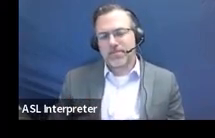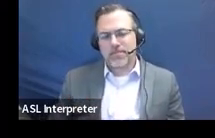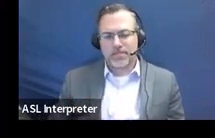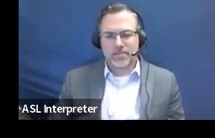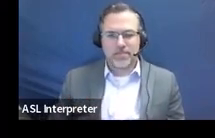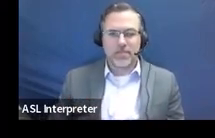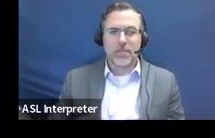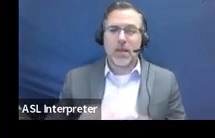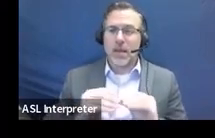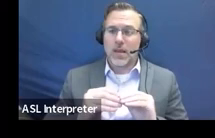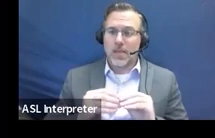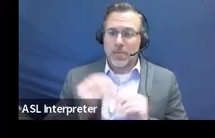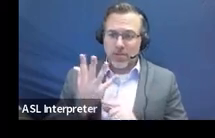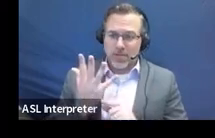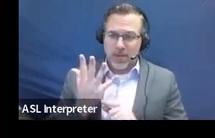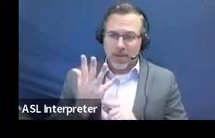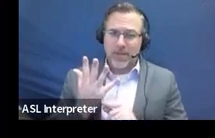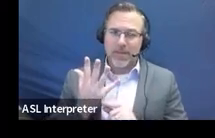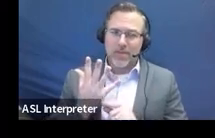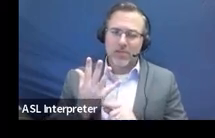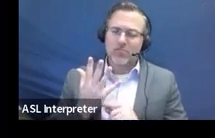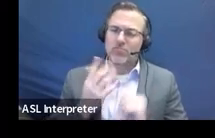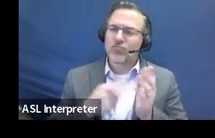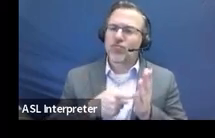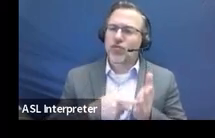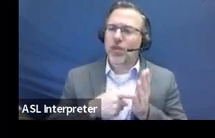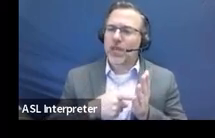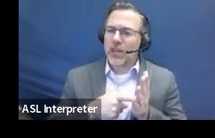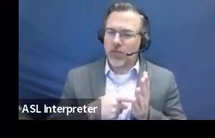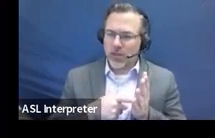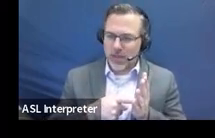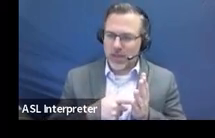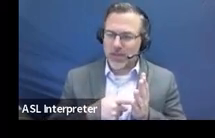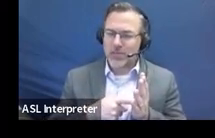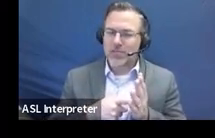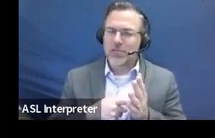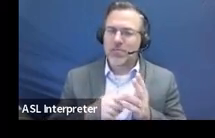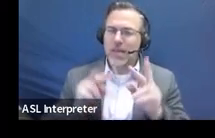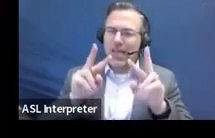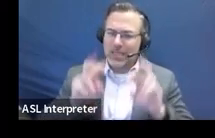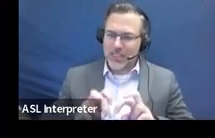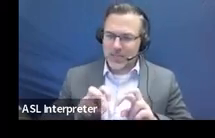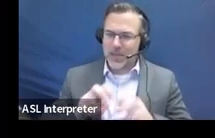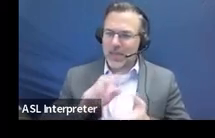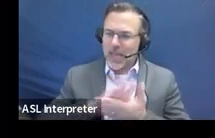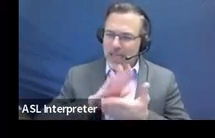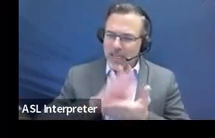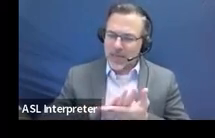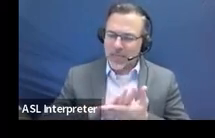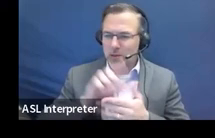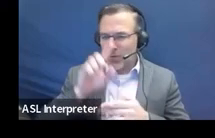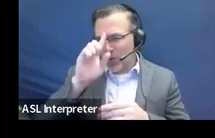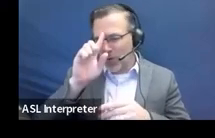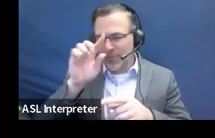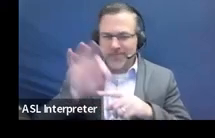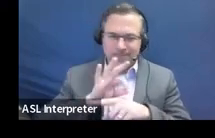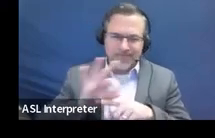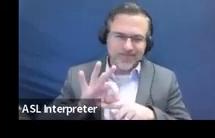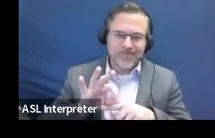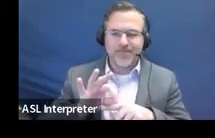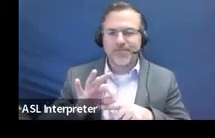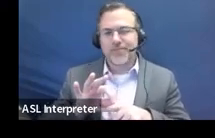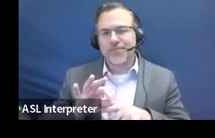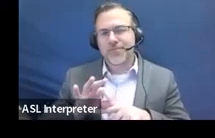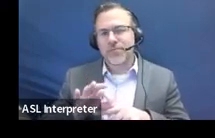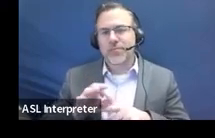Number five are about criterion-referenced assessments of academic or functional performance. So some data